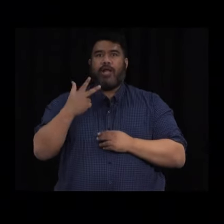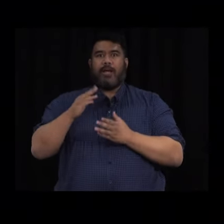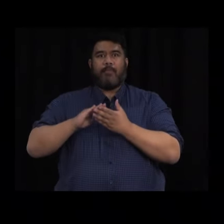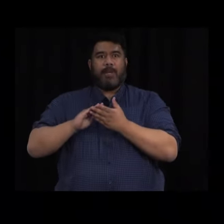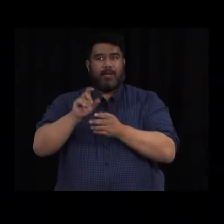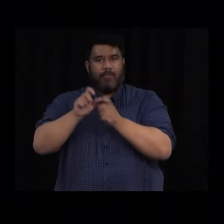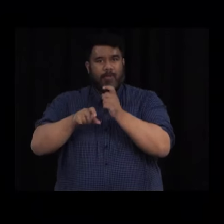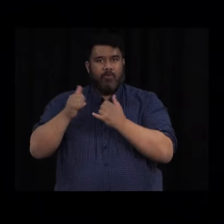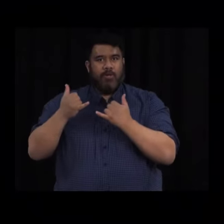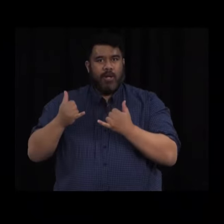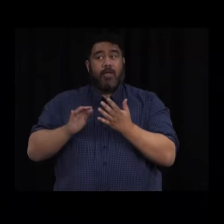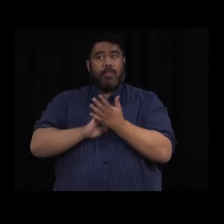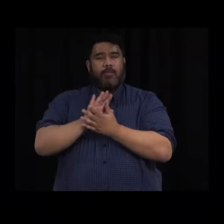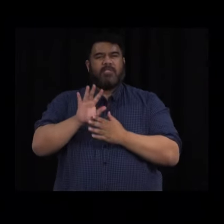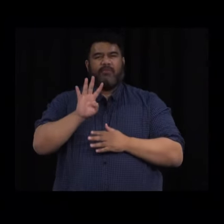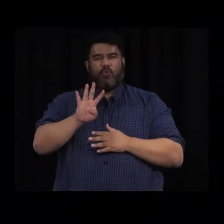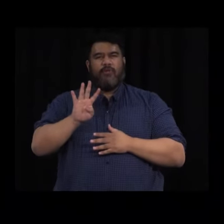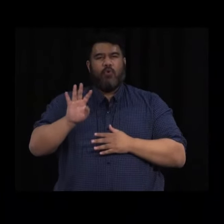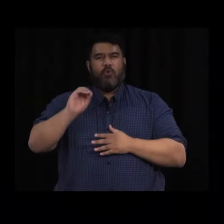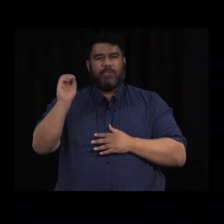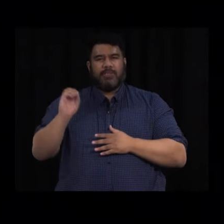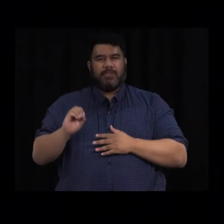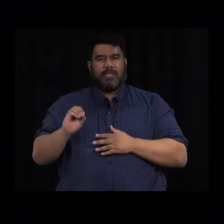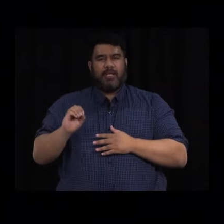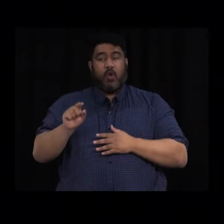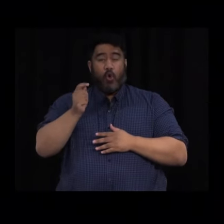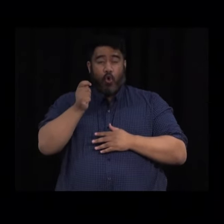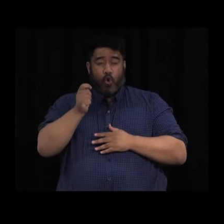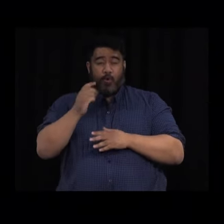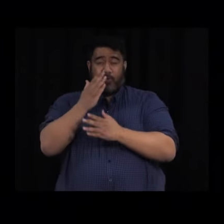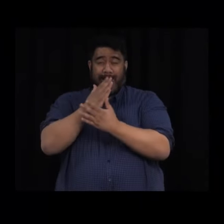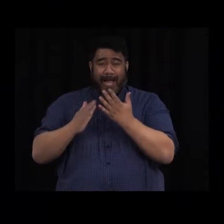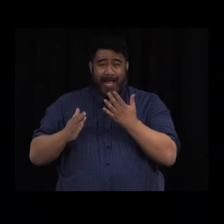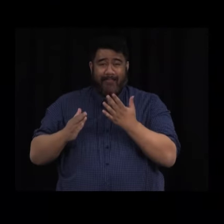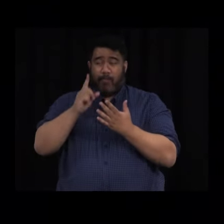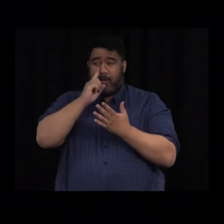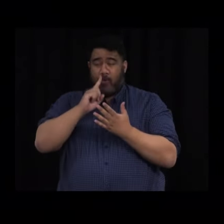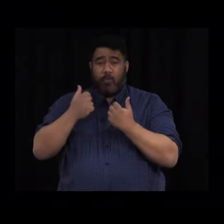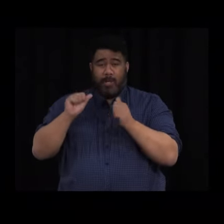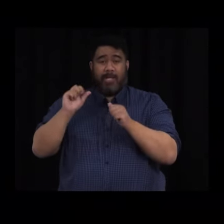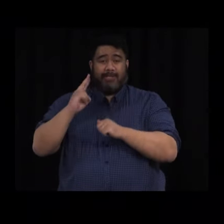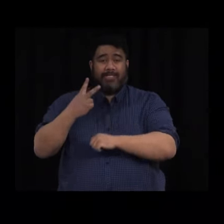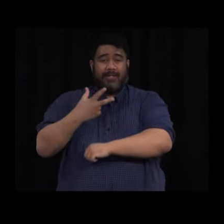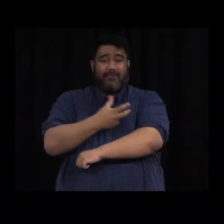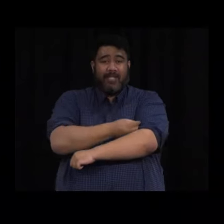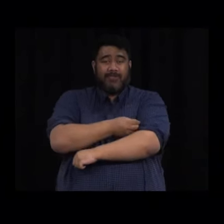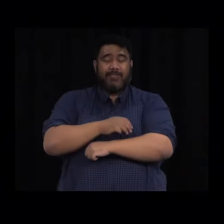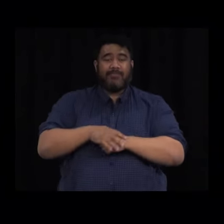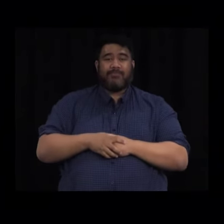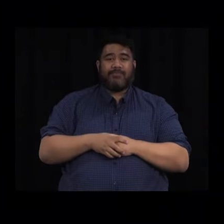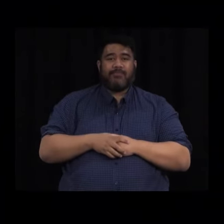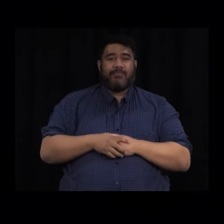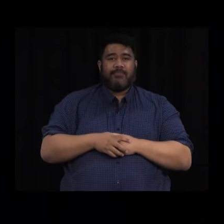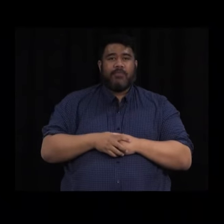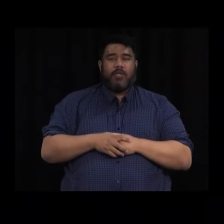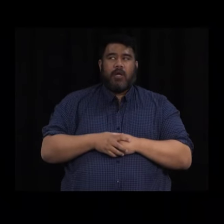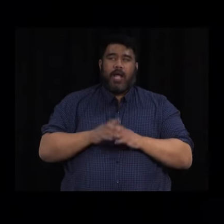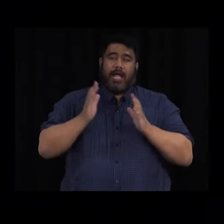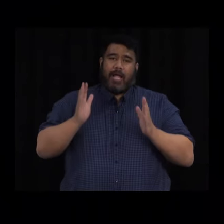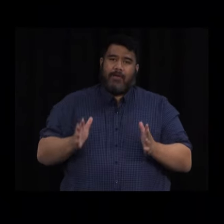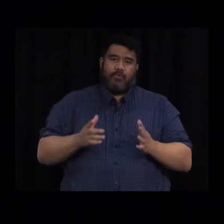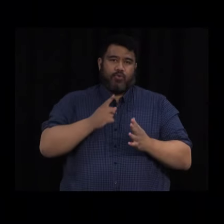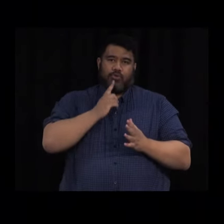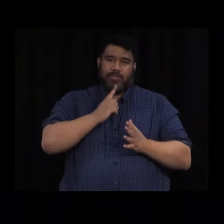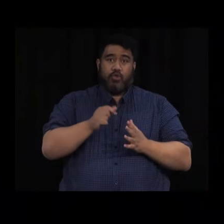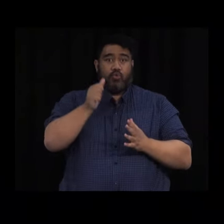44%, so we're getting close to half the eligible population being fully vaccinated. I can't overstate the importance of those